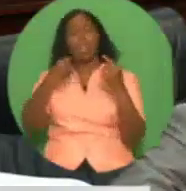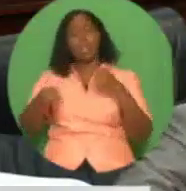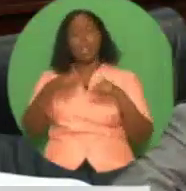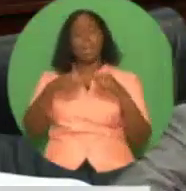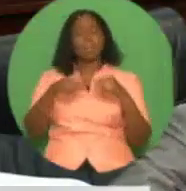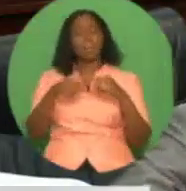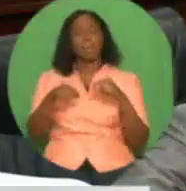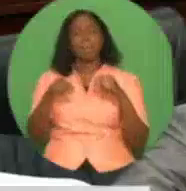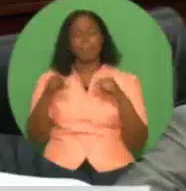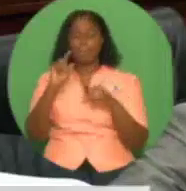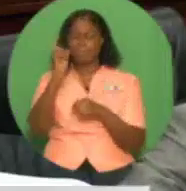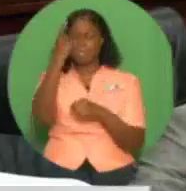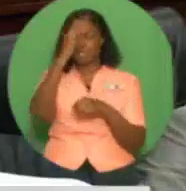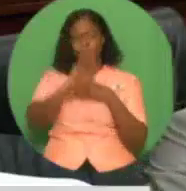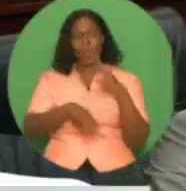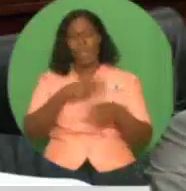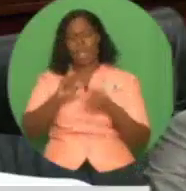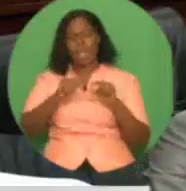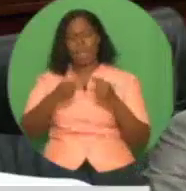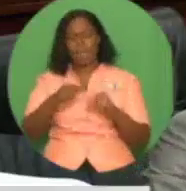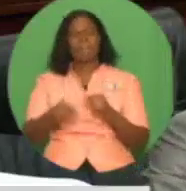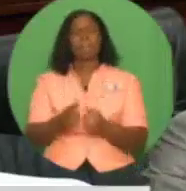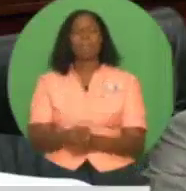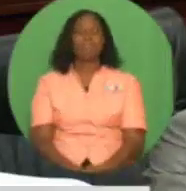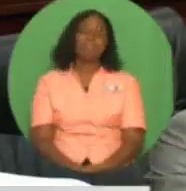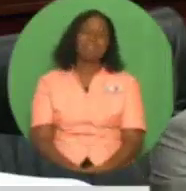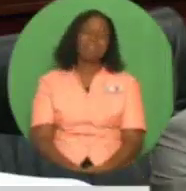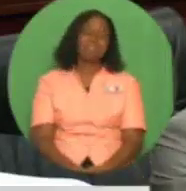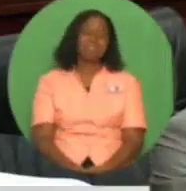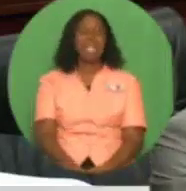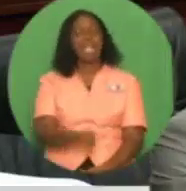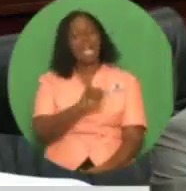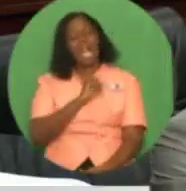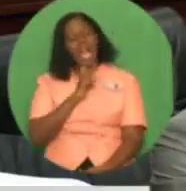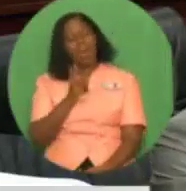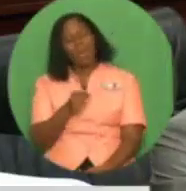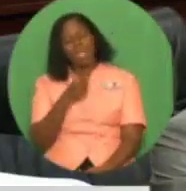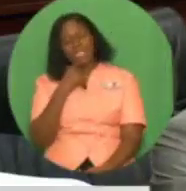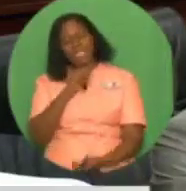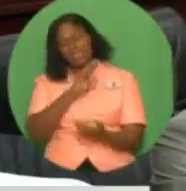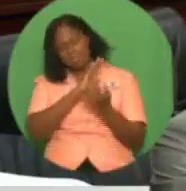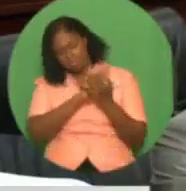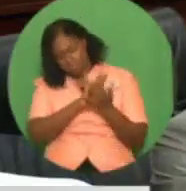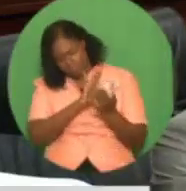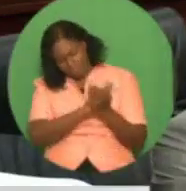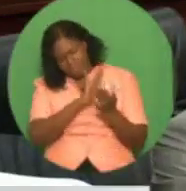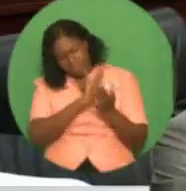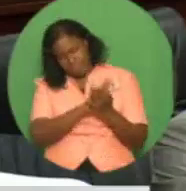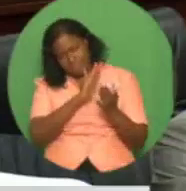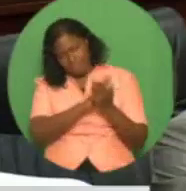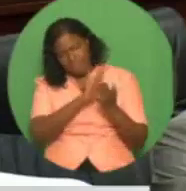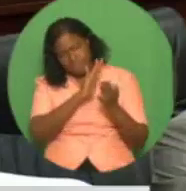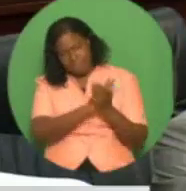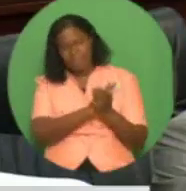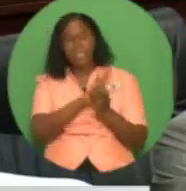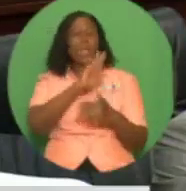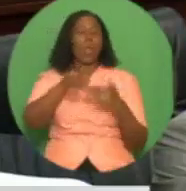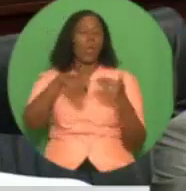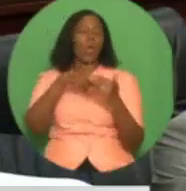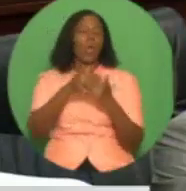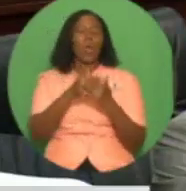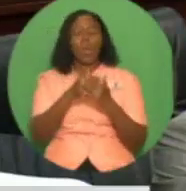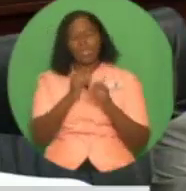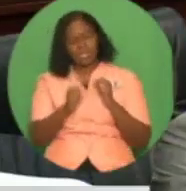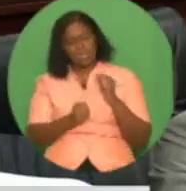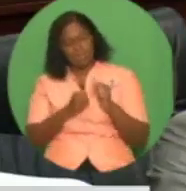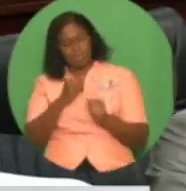Madam Speaker, I wish to salute our elite athletes who participated in these games or who received medals